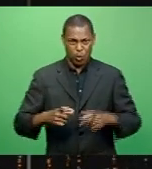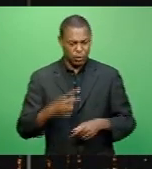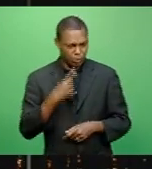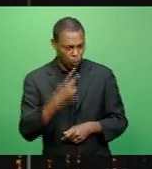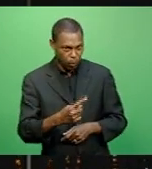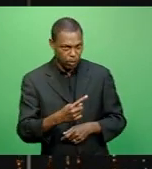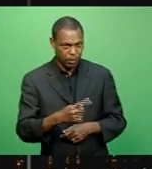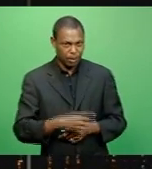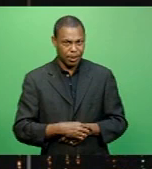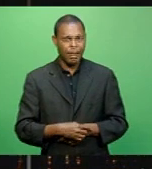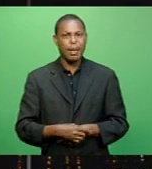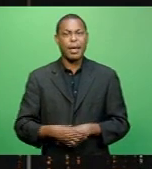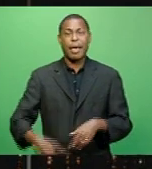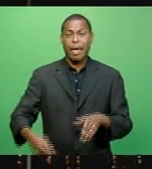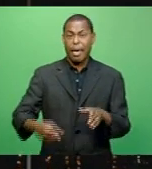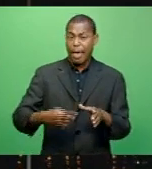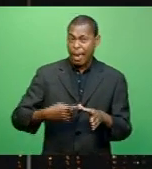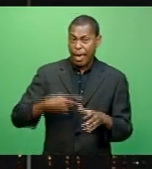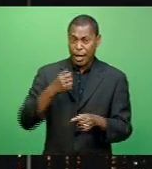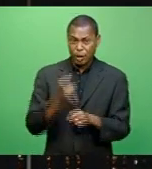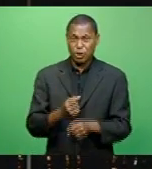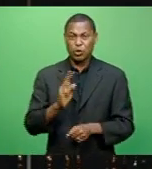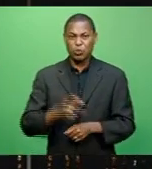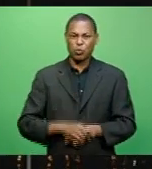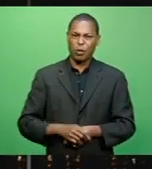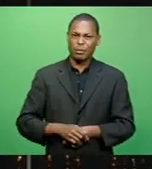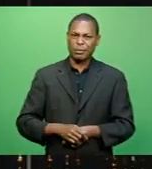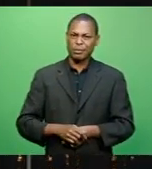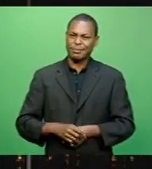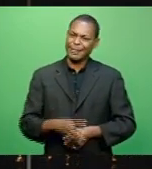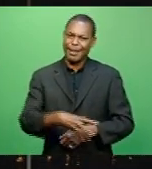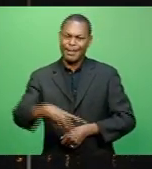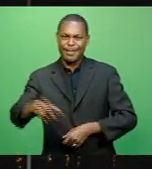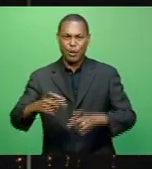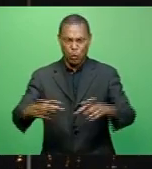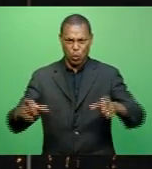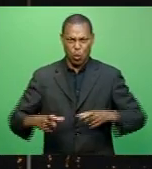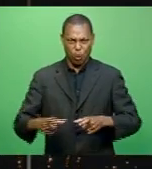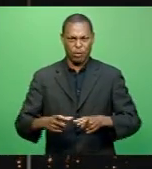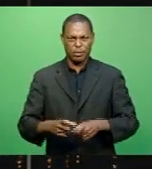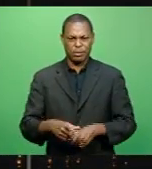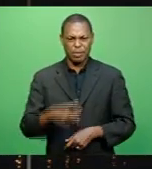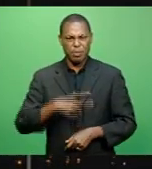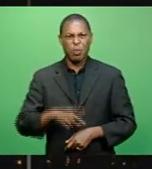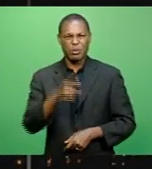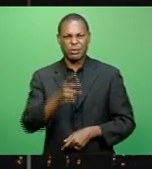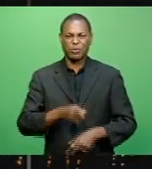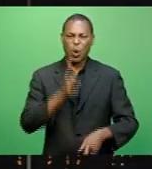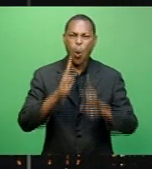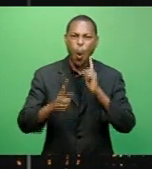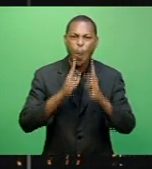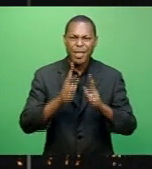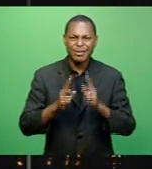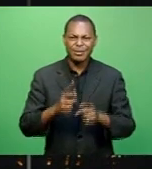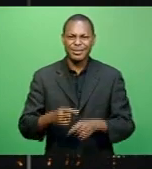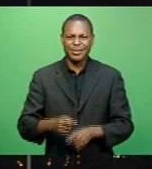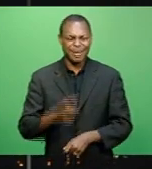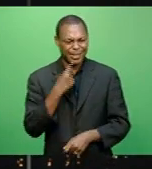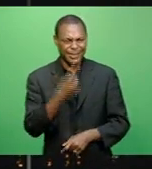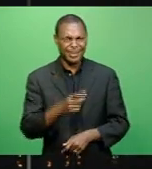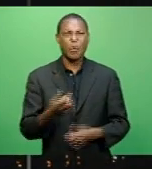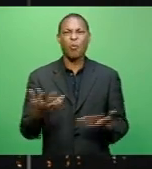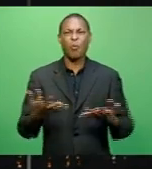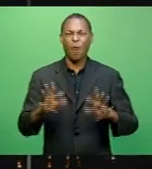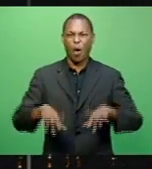morning. Syed Kayyum had sued Ratu Isua for comments to a Sydney community radio station, which was later posted on the Fiji Exposed